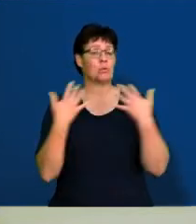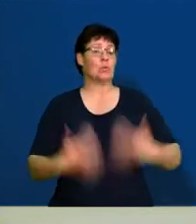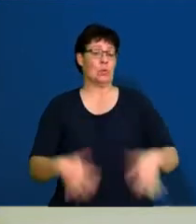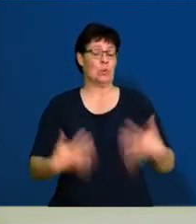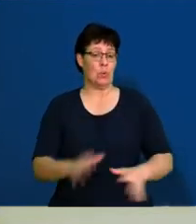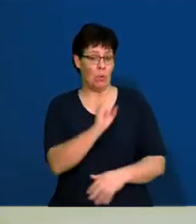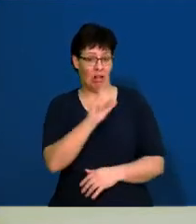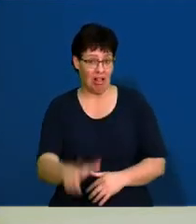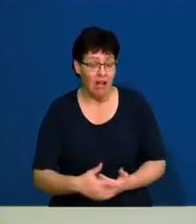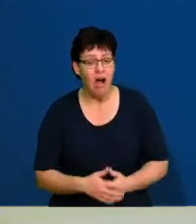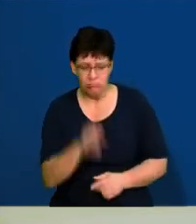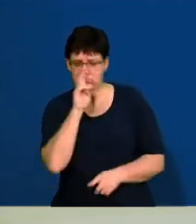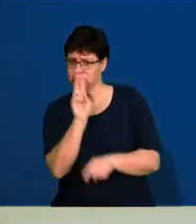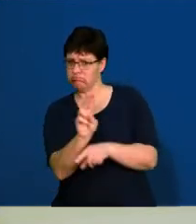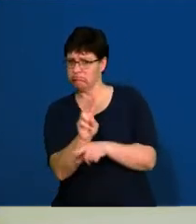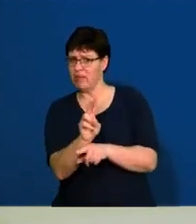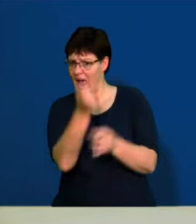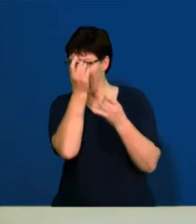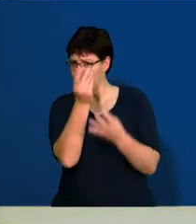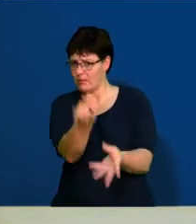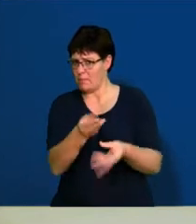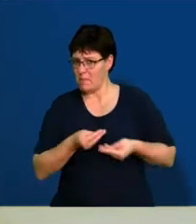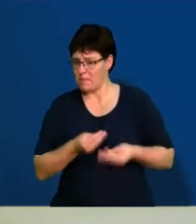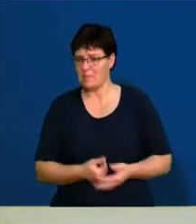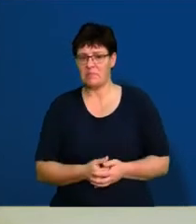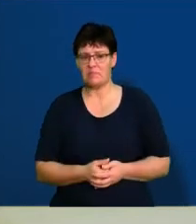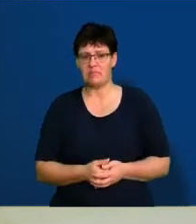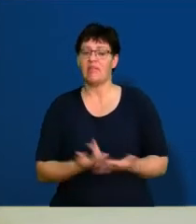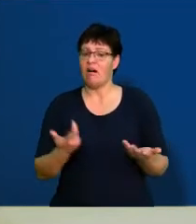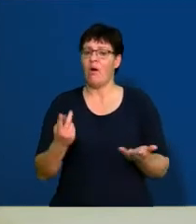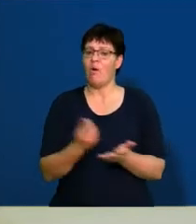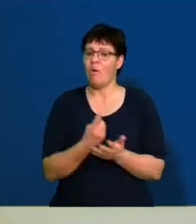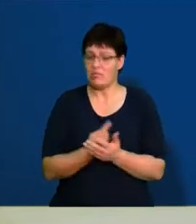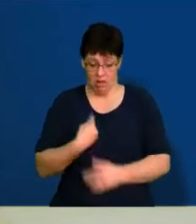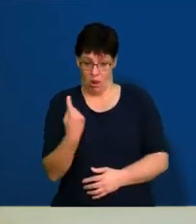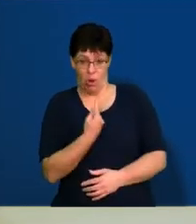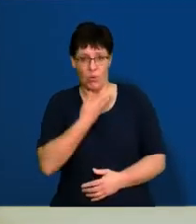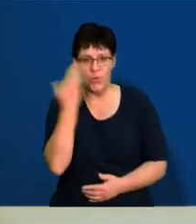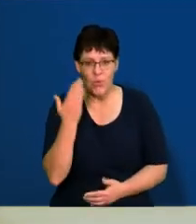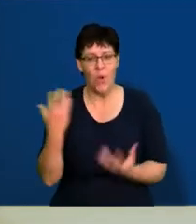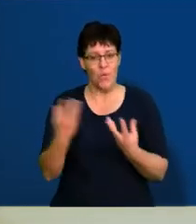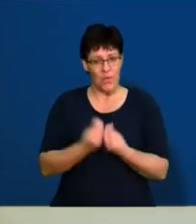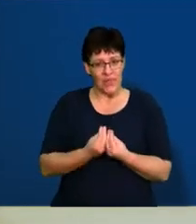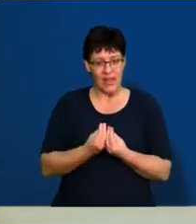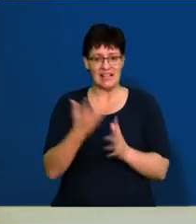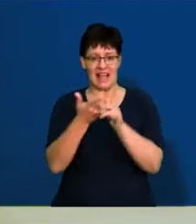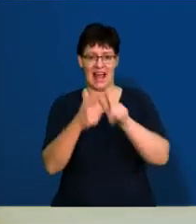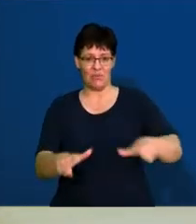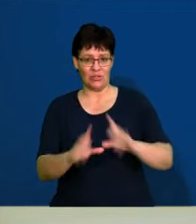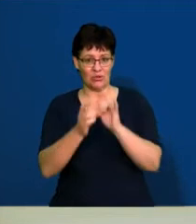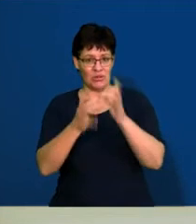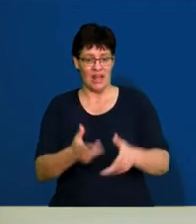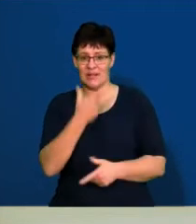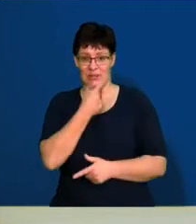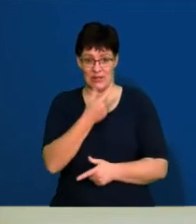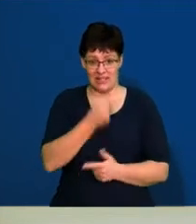guys, so please stay tuned to get all of those details. As always, I'm not alone. With me are my sign language interpreter